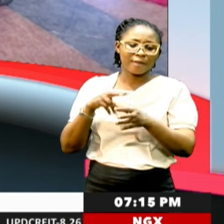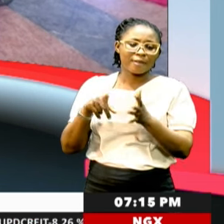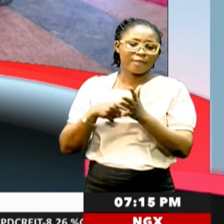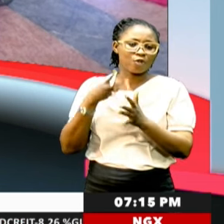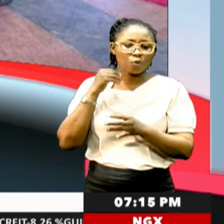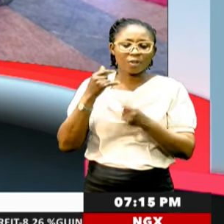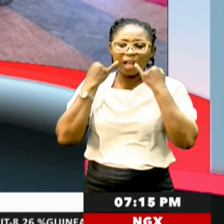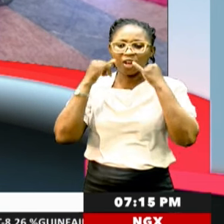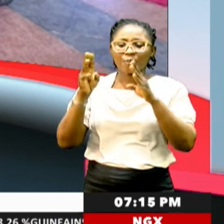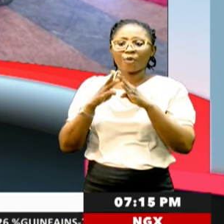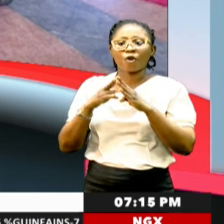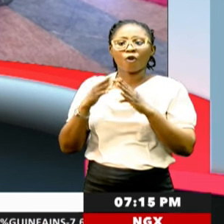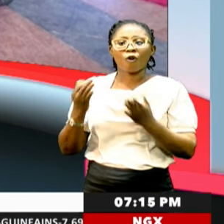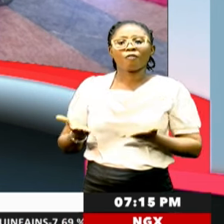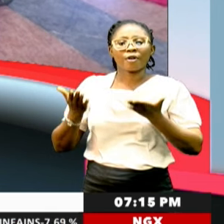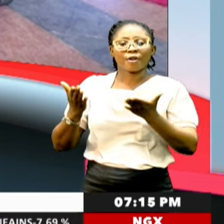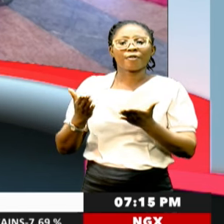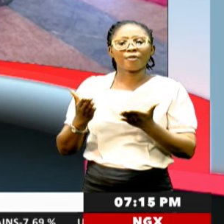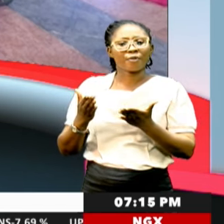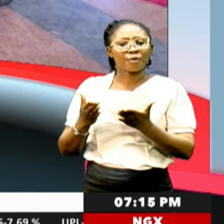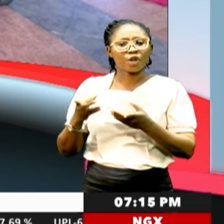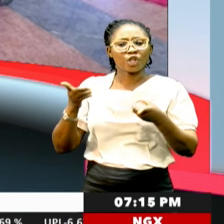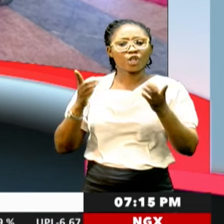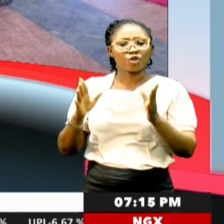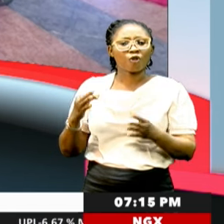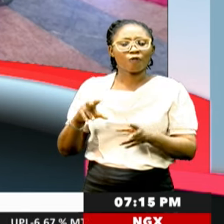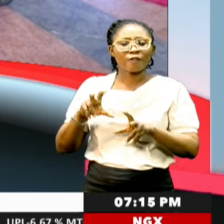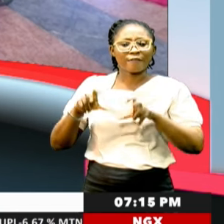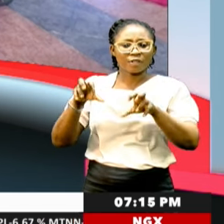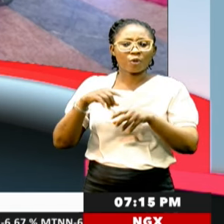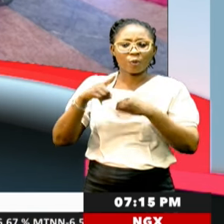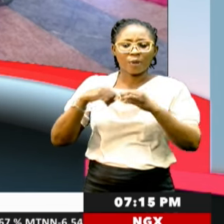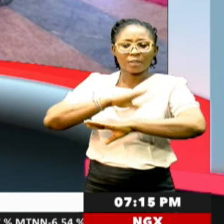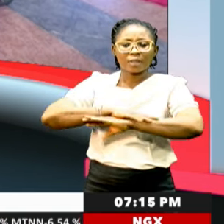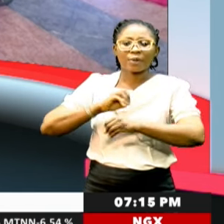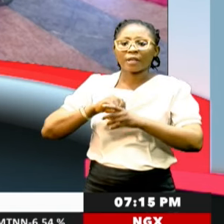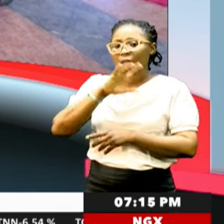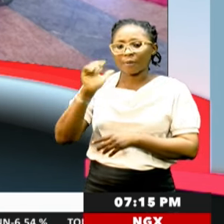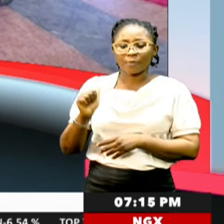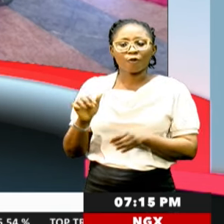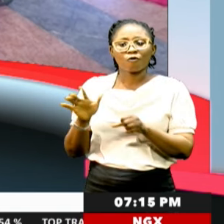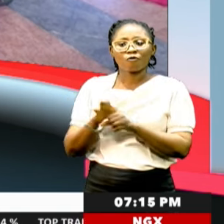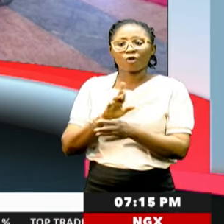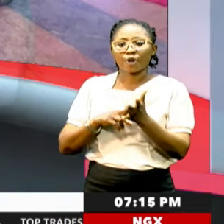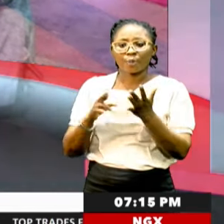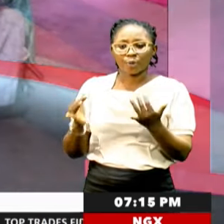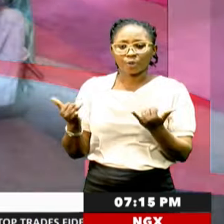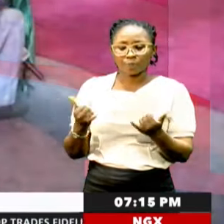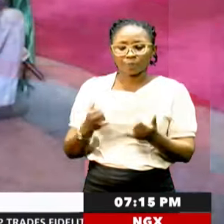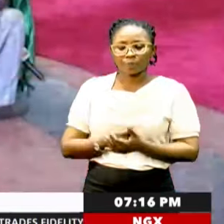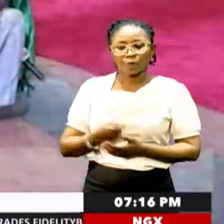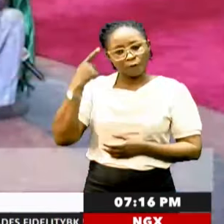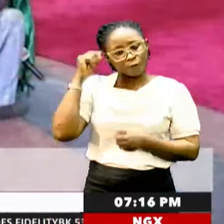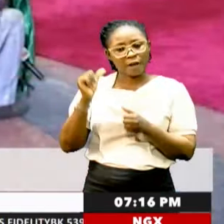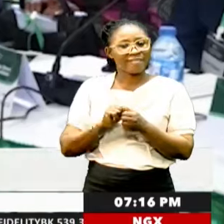the inaugural meeting of Existing Foreign Direct Investors Roundtable in Abuja. Bernie Adams has the details. For